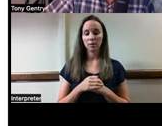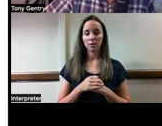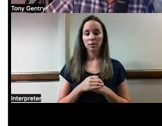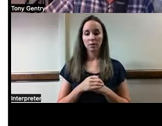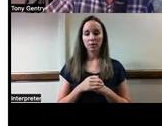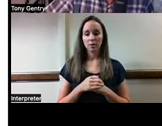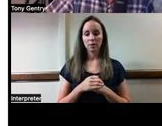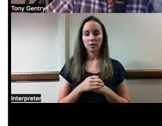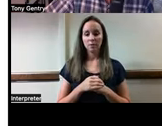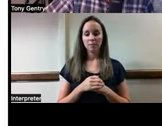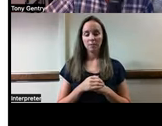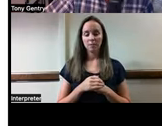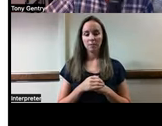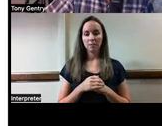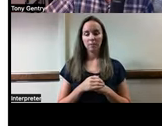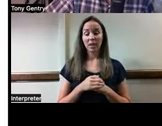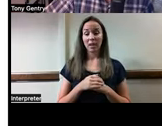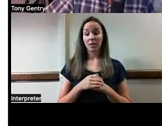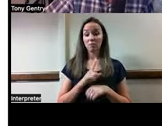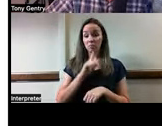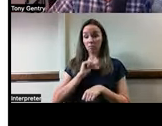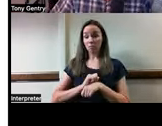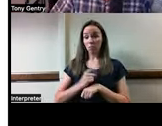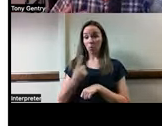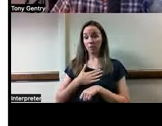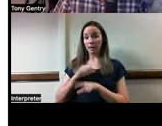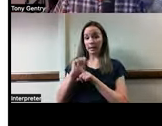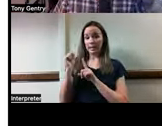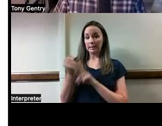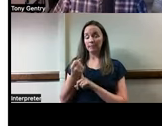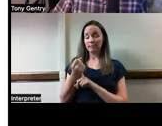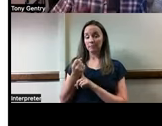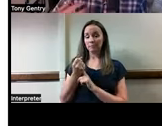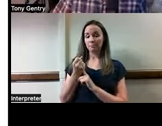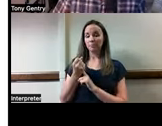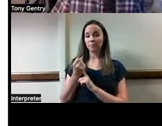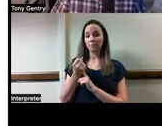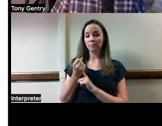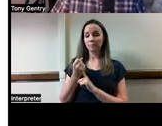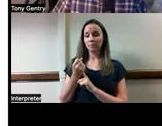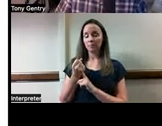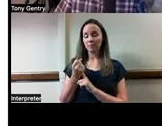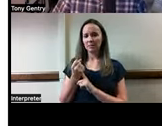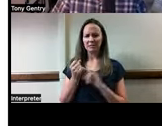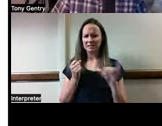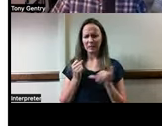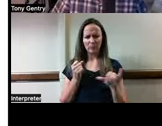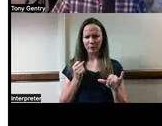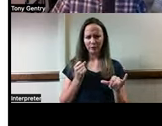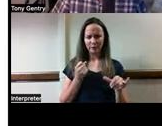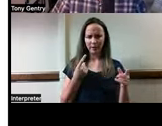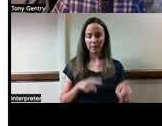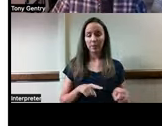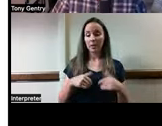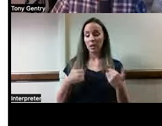briefly about a case that I recently found in my own practice exactly along these lines. The young